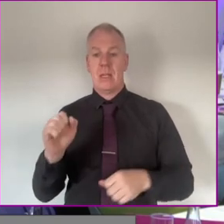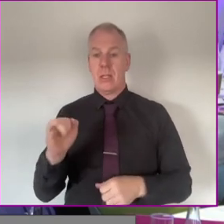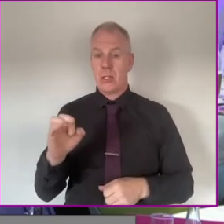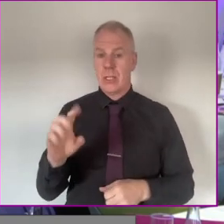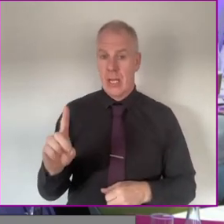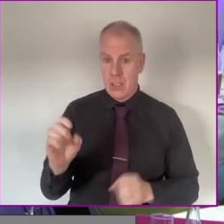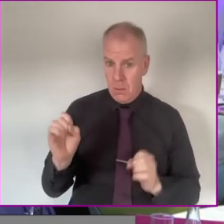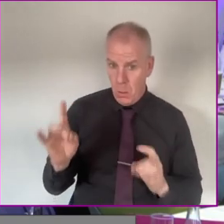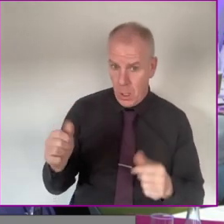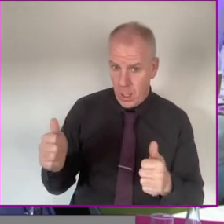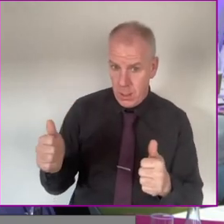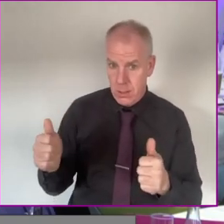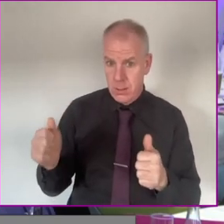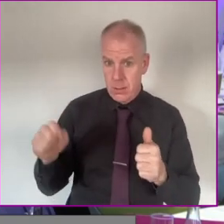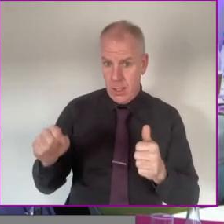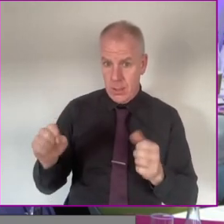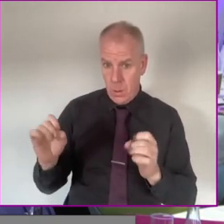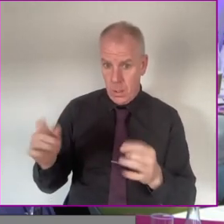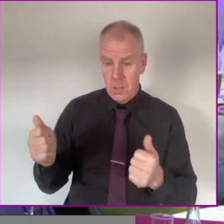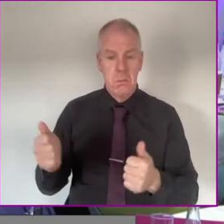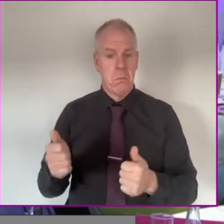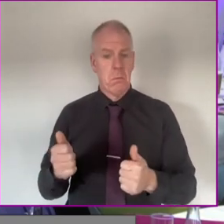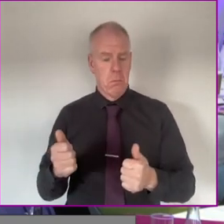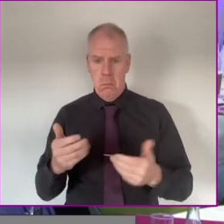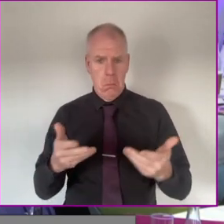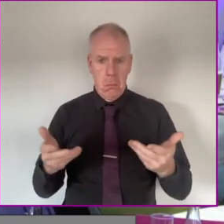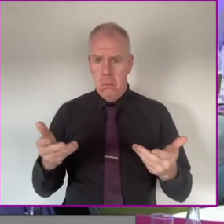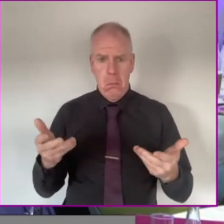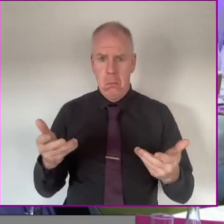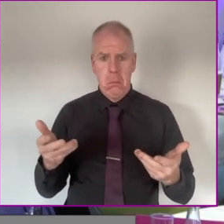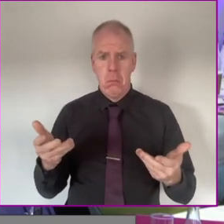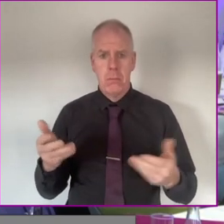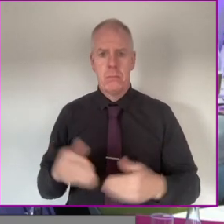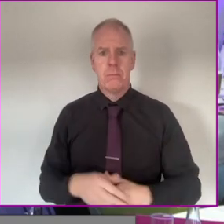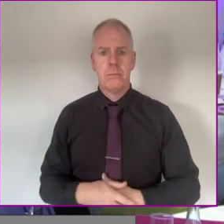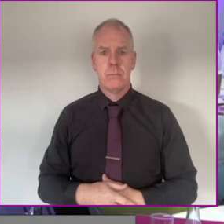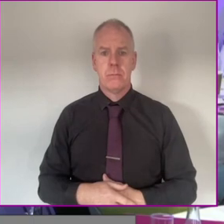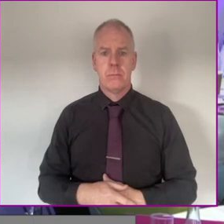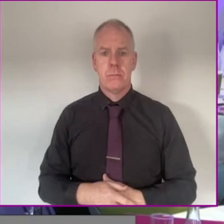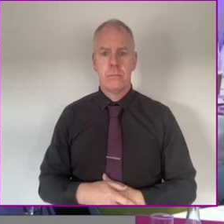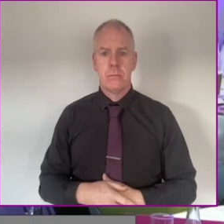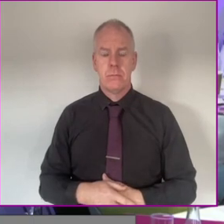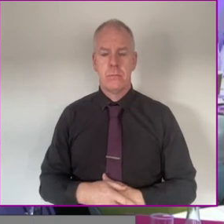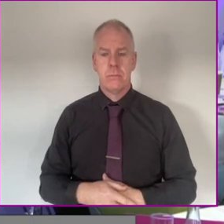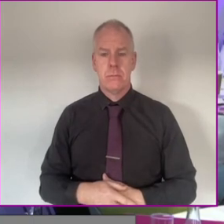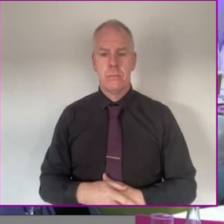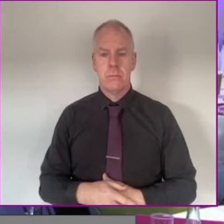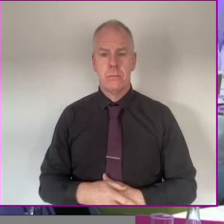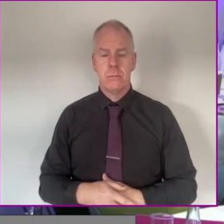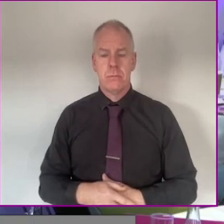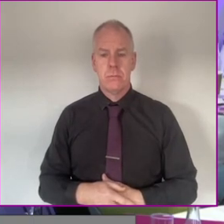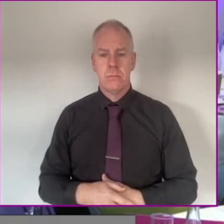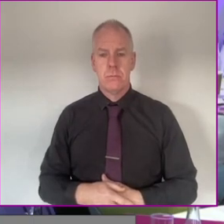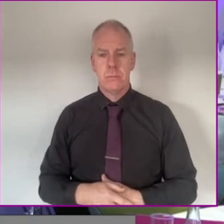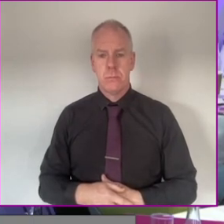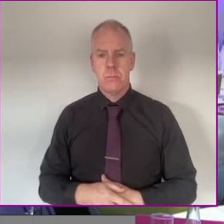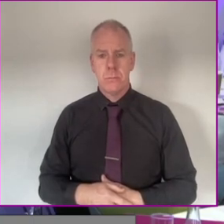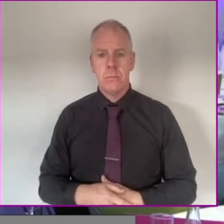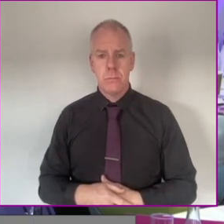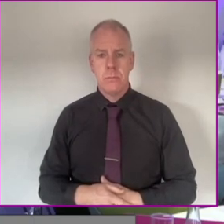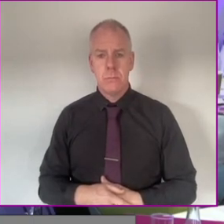Okay. Sinead, are you okay with that? Is that okay? Oh, it's exciting. Do you want to stay seated?